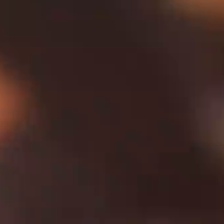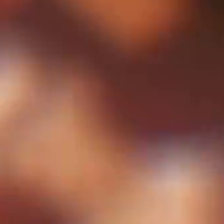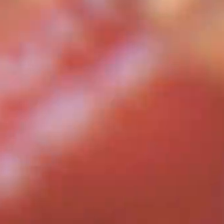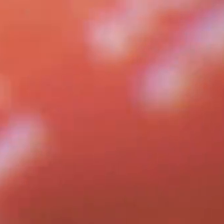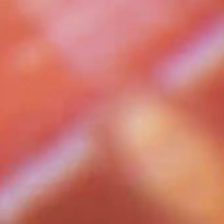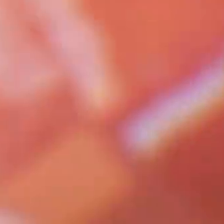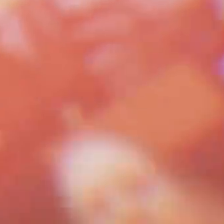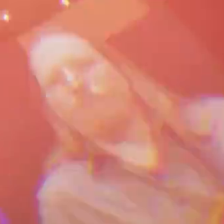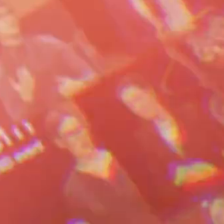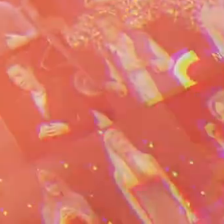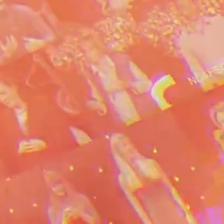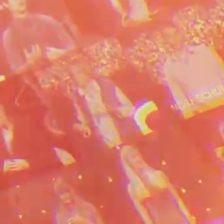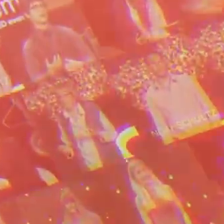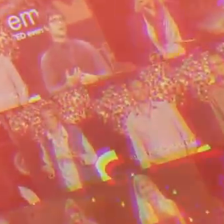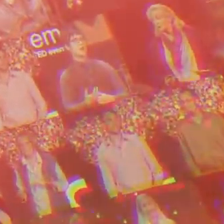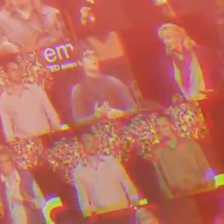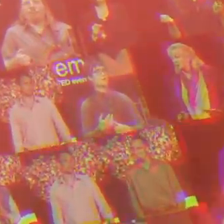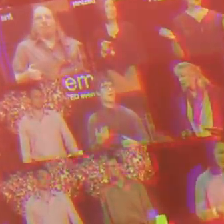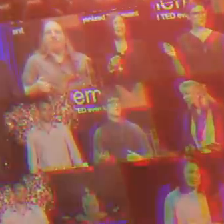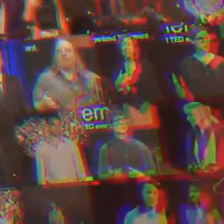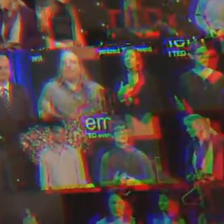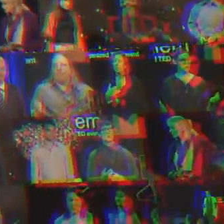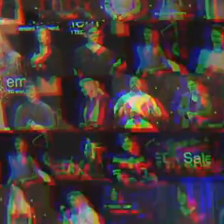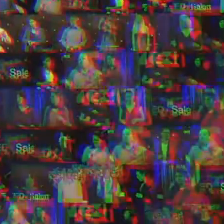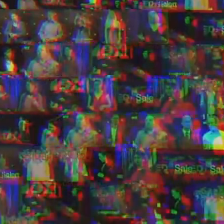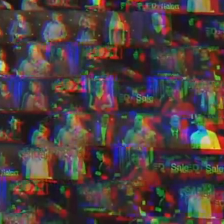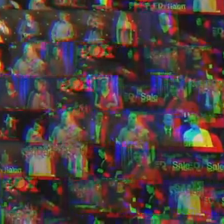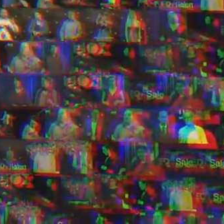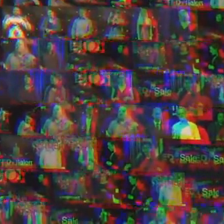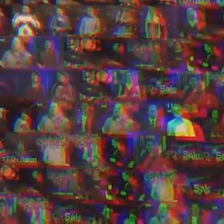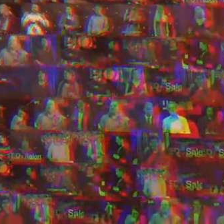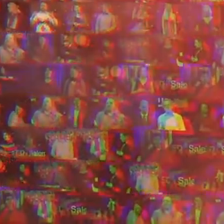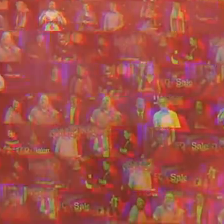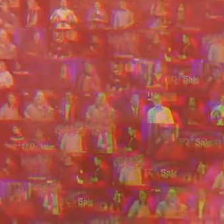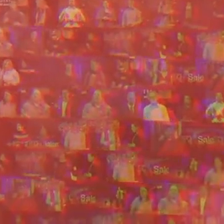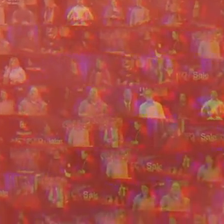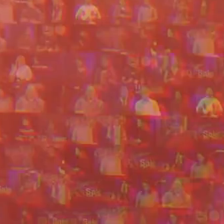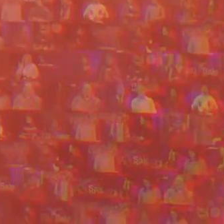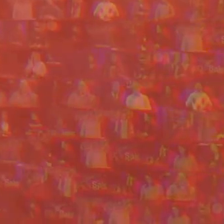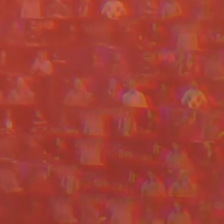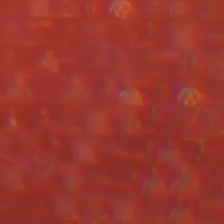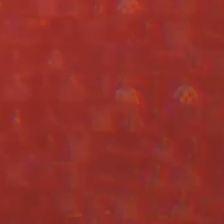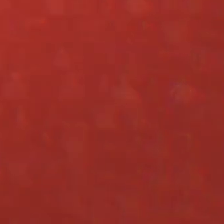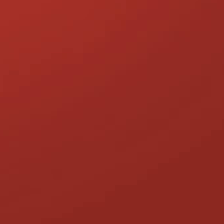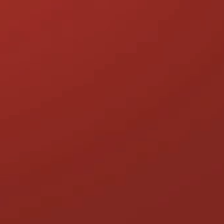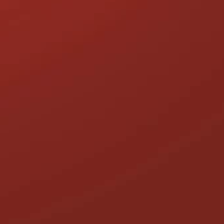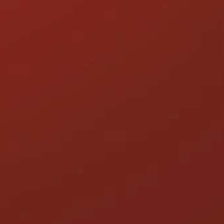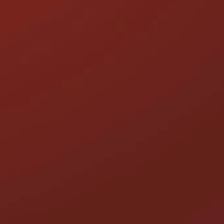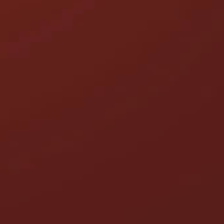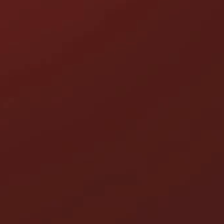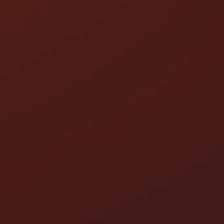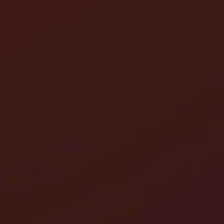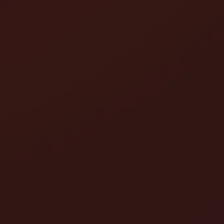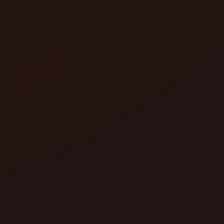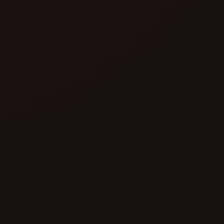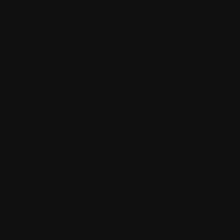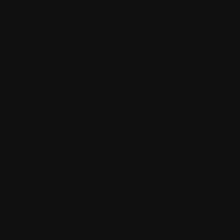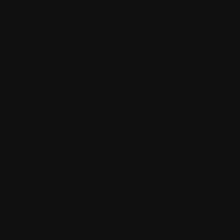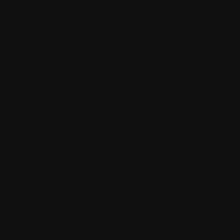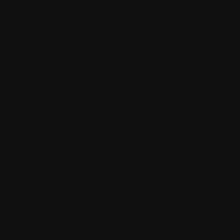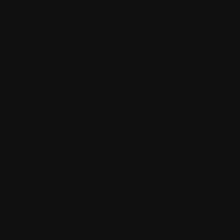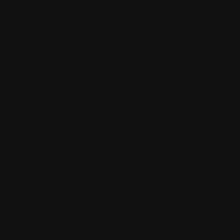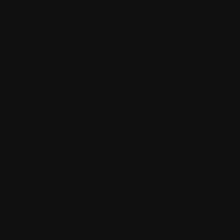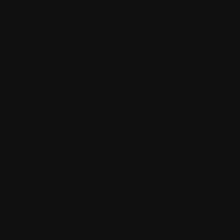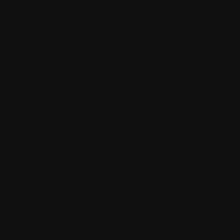When we added MDMA, it went up to 61%. Oh, yes. But I saw a bird that morning